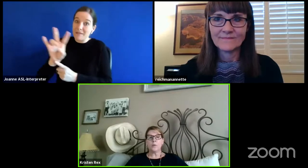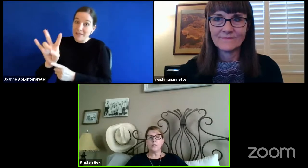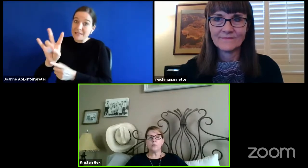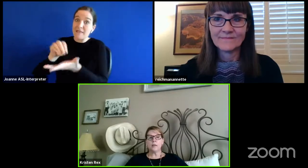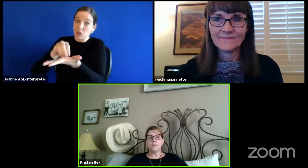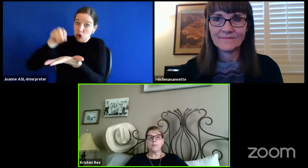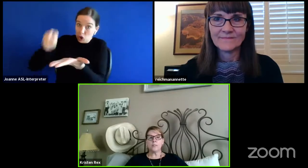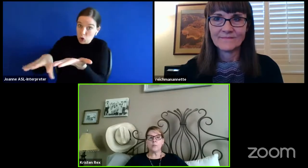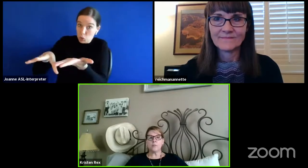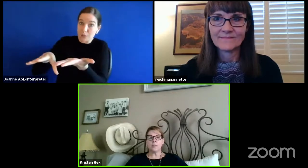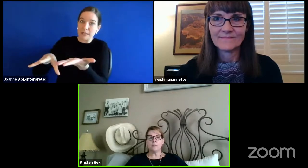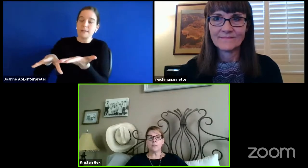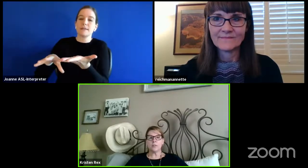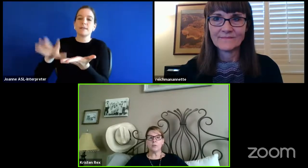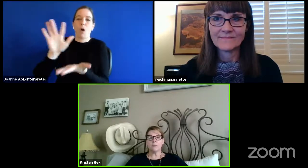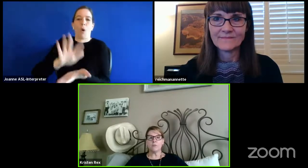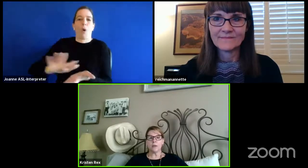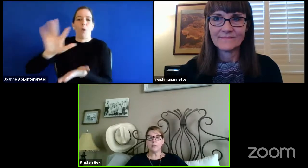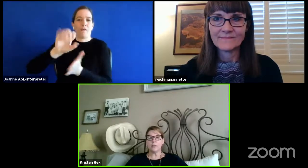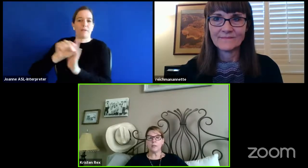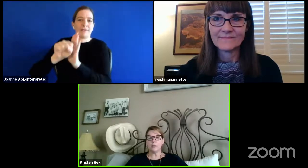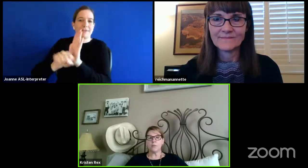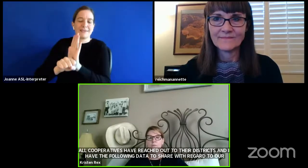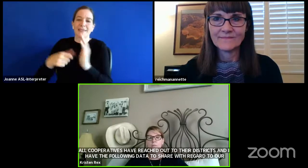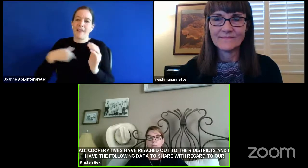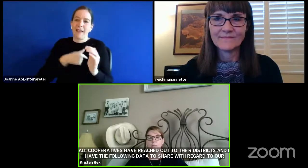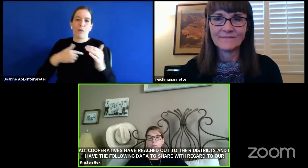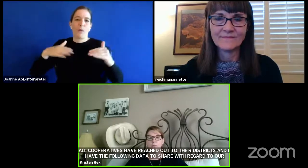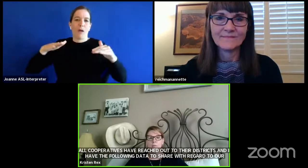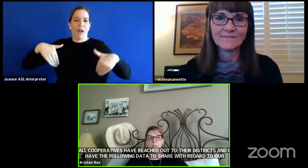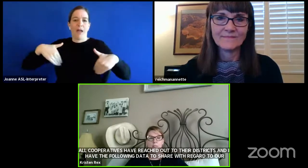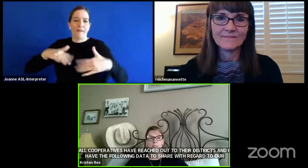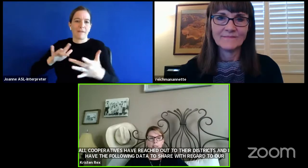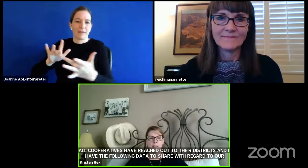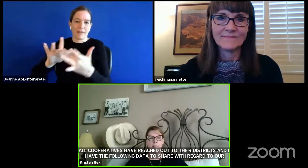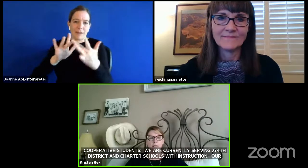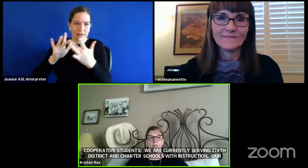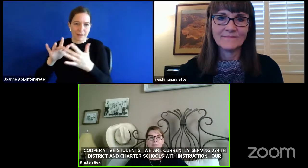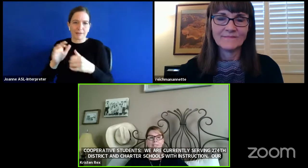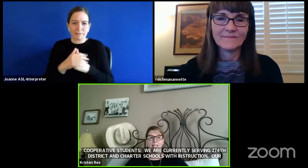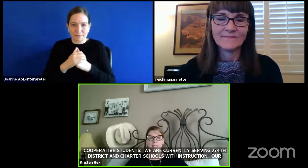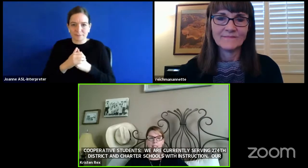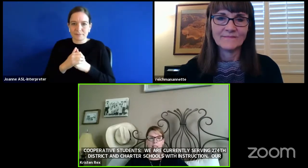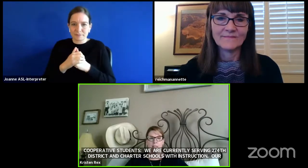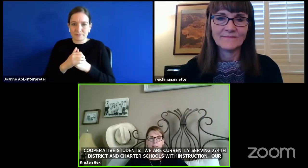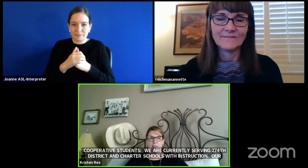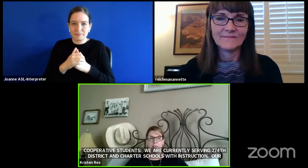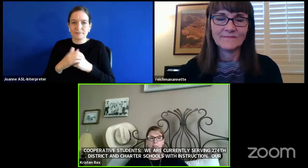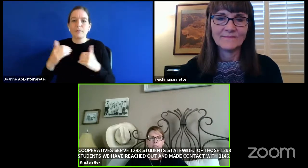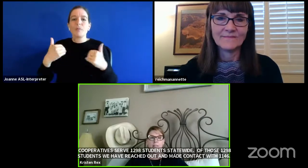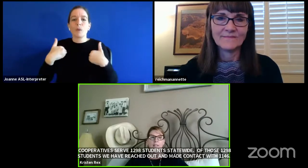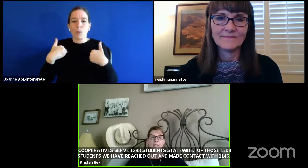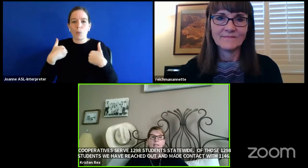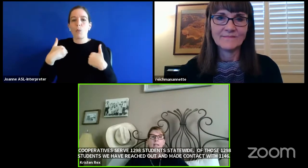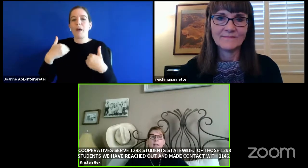We do have 6% of our total families that are refusing service at this time as of today's date.